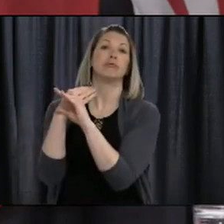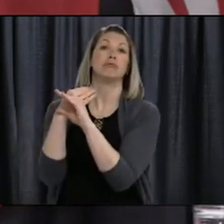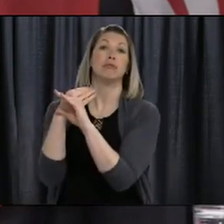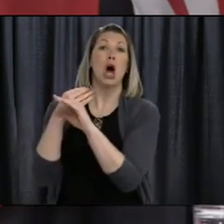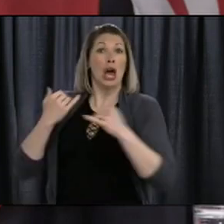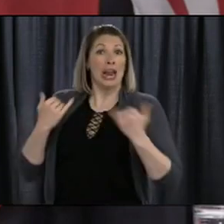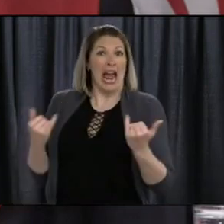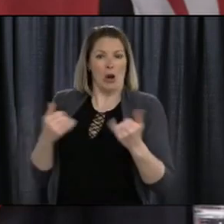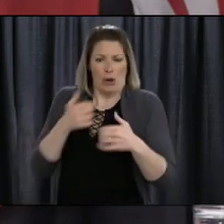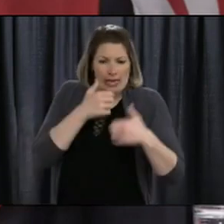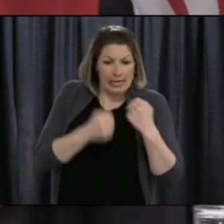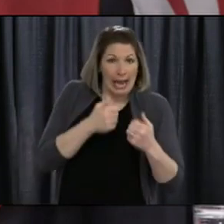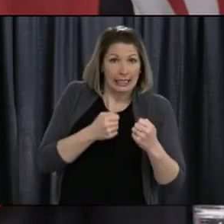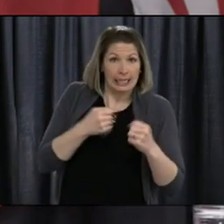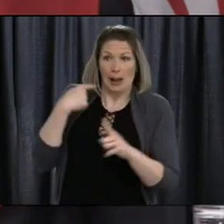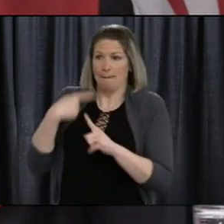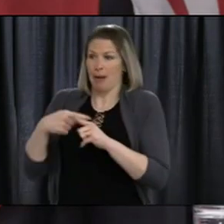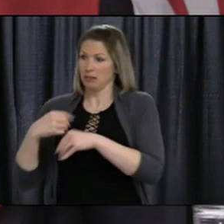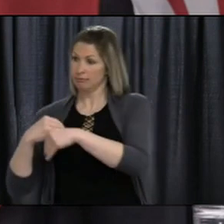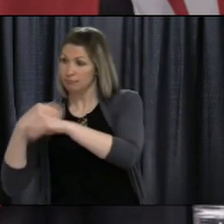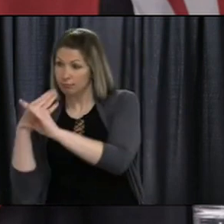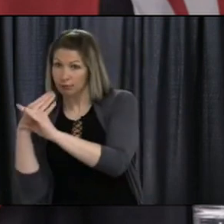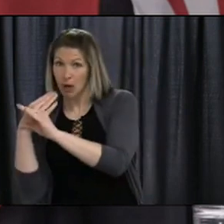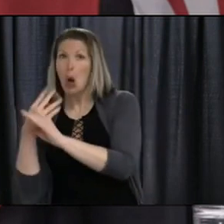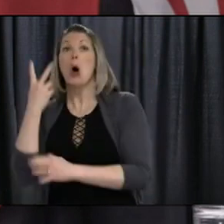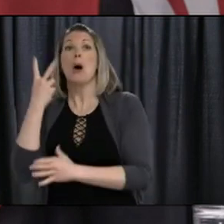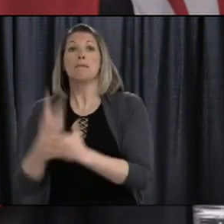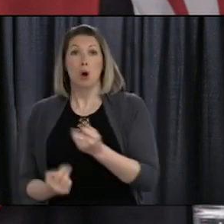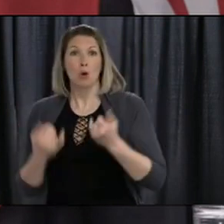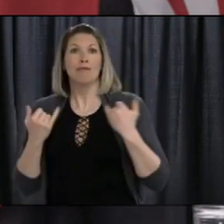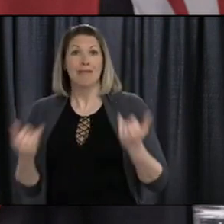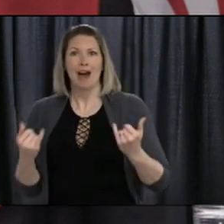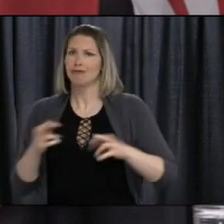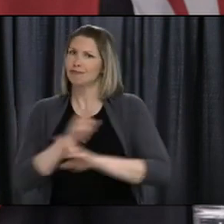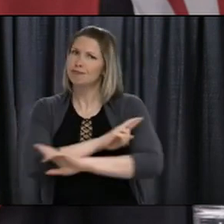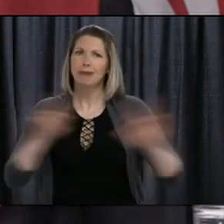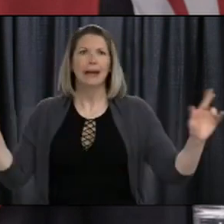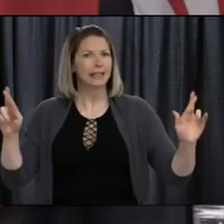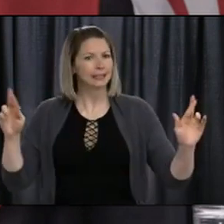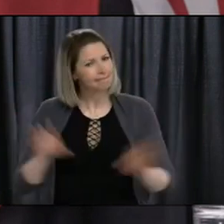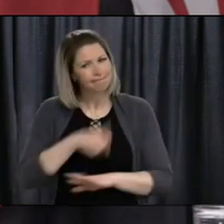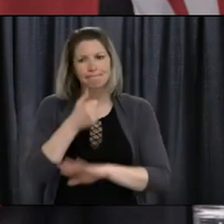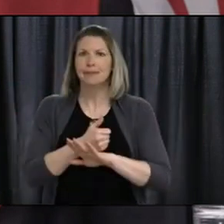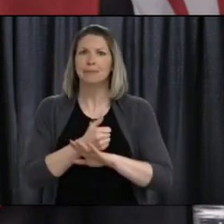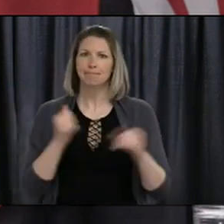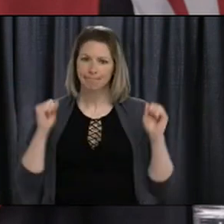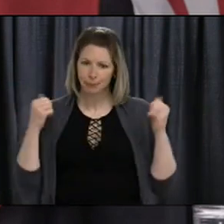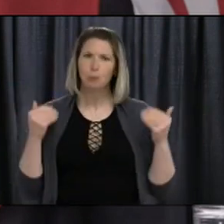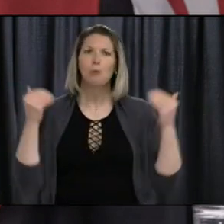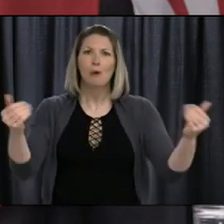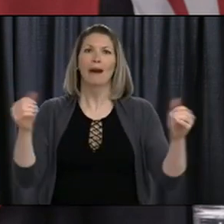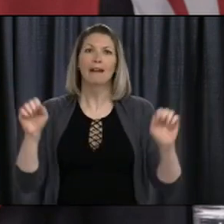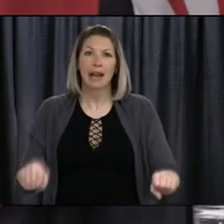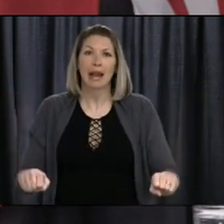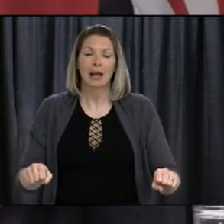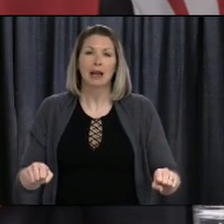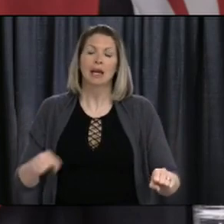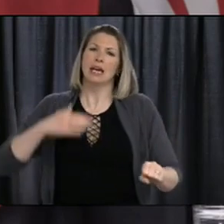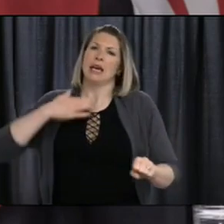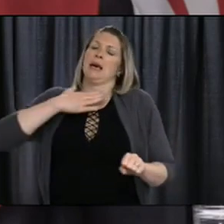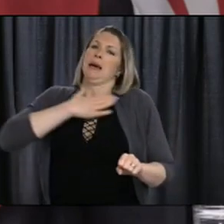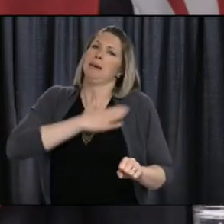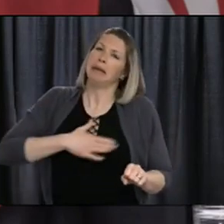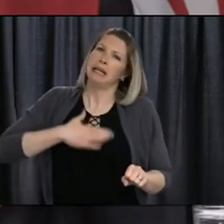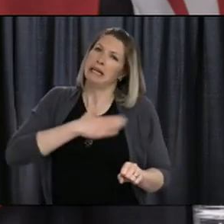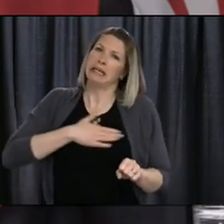you, do not use the text line if you are not deaf or hard of hearing as this will limit the ability of the public health